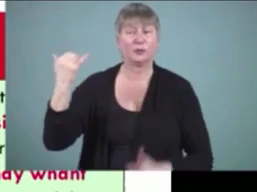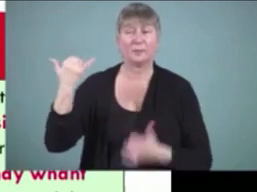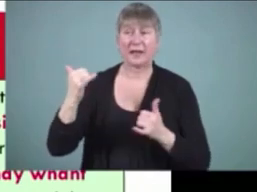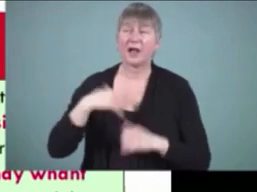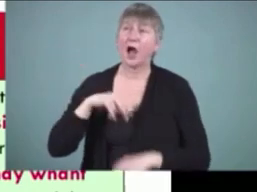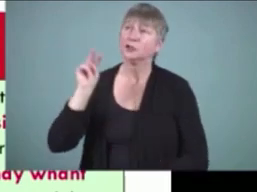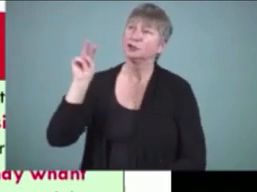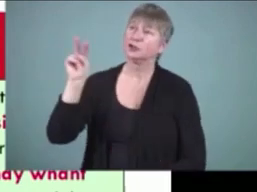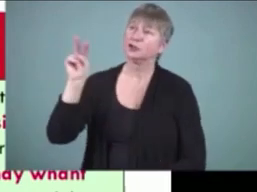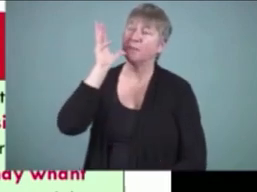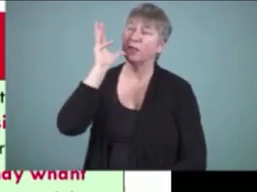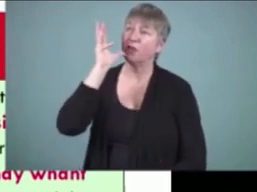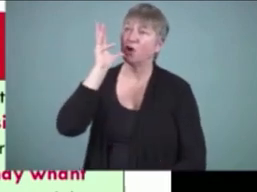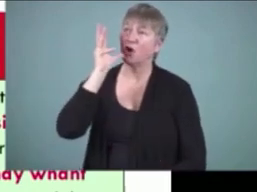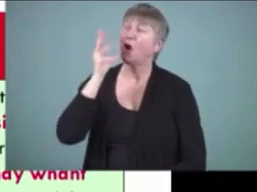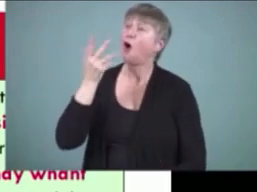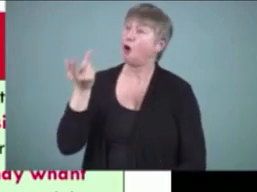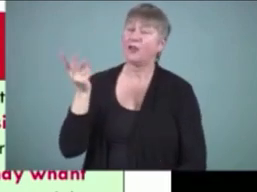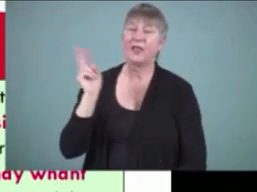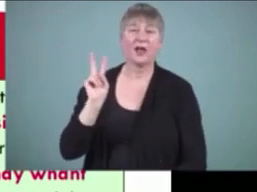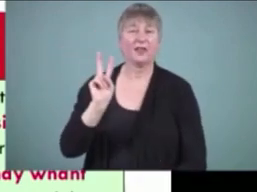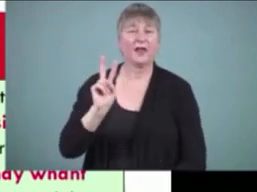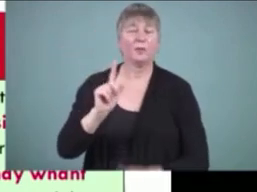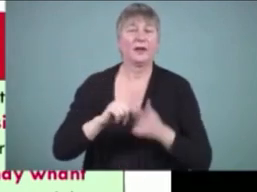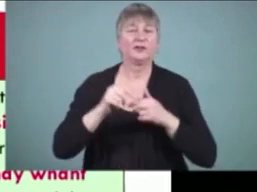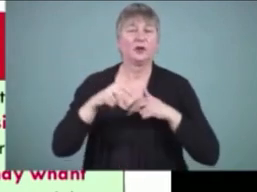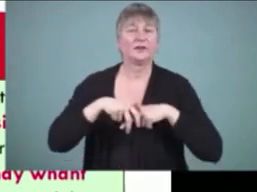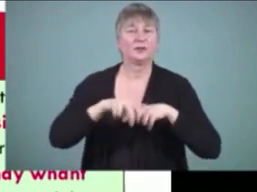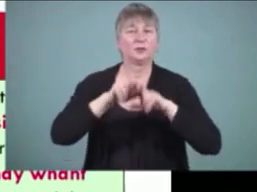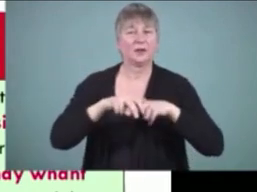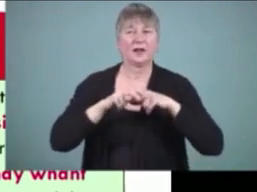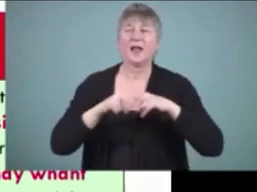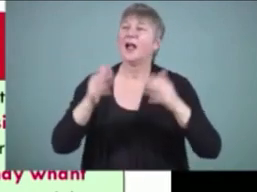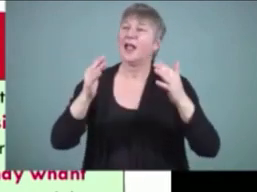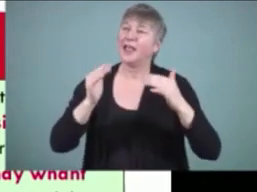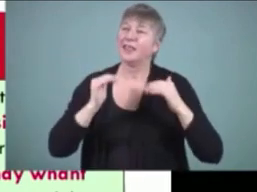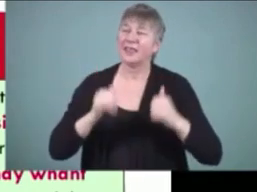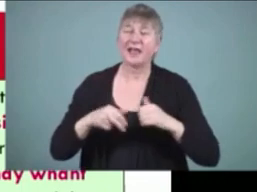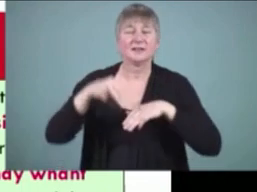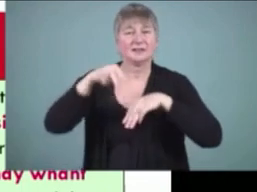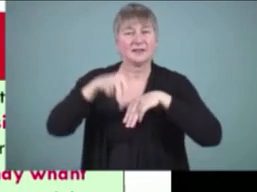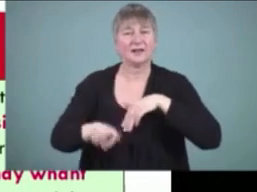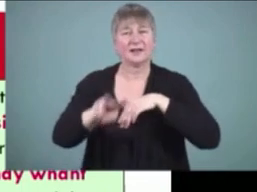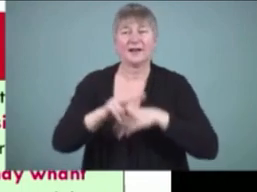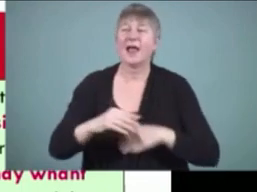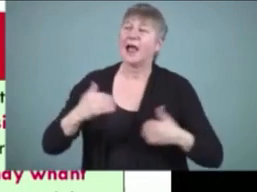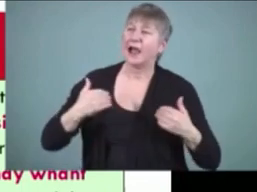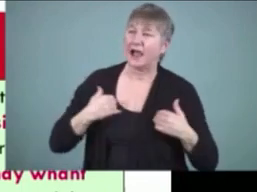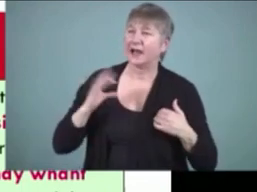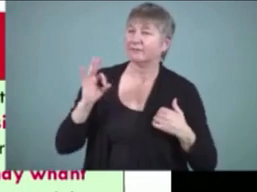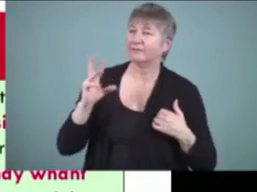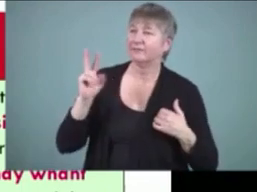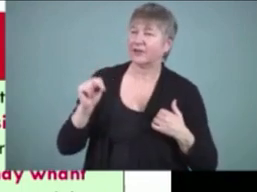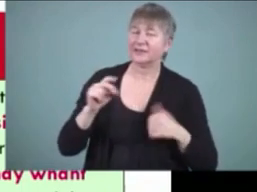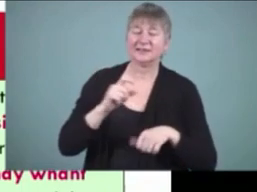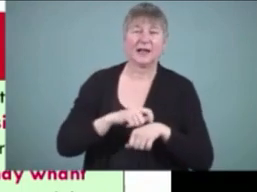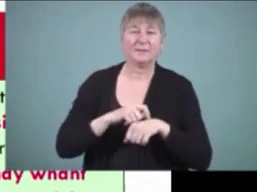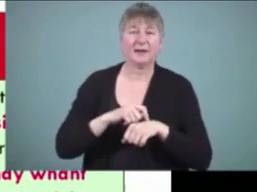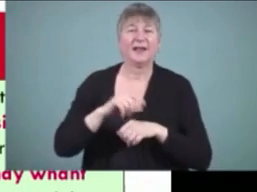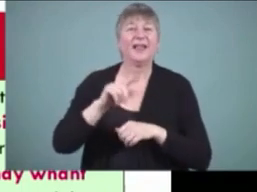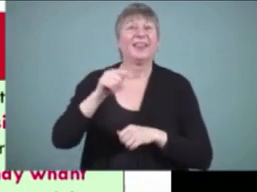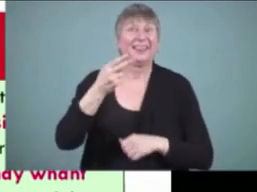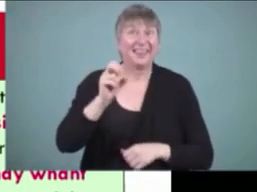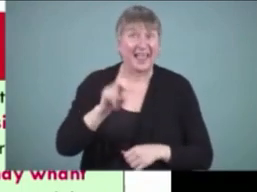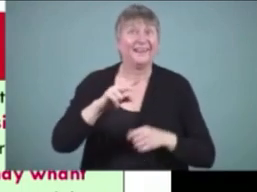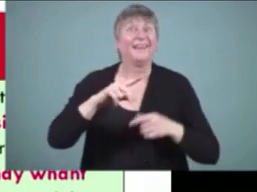her mother and then they went on the swings and then they went to play on the slide they had a fun time you'll see the and then and